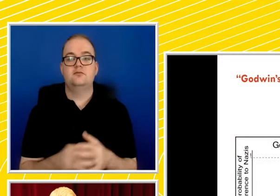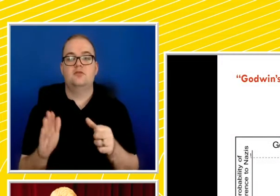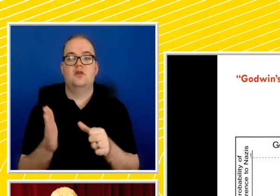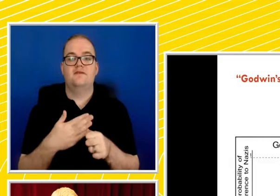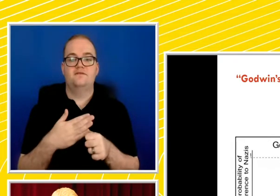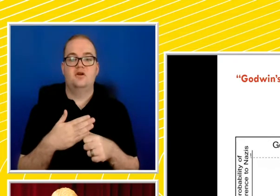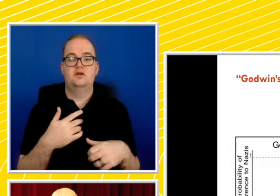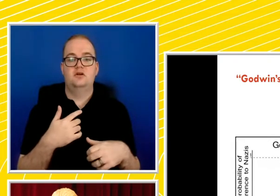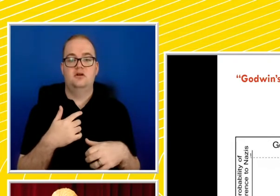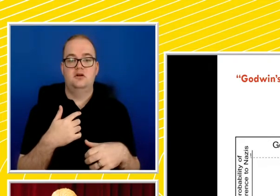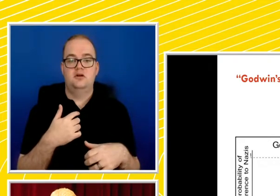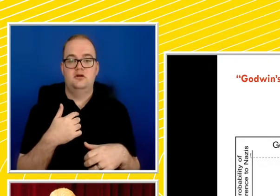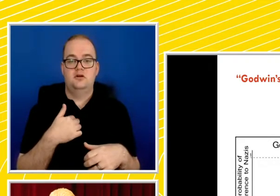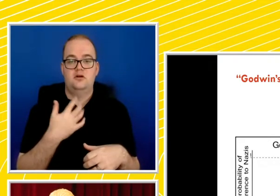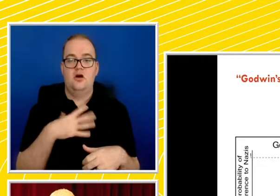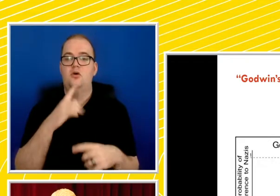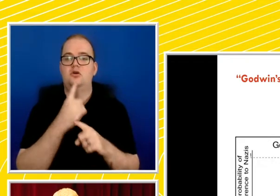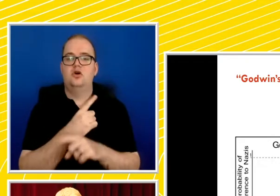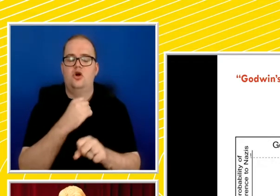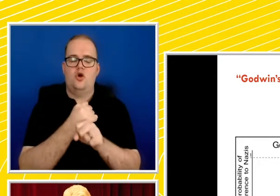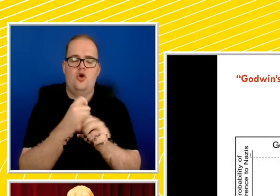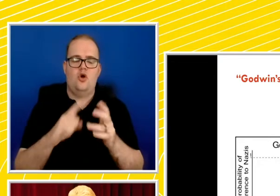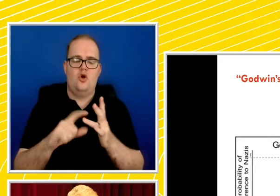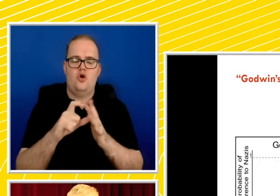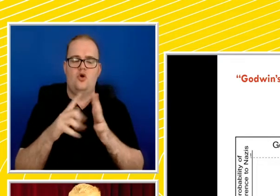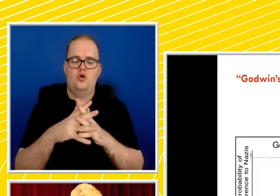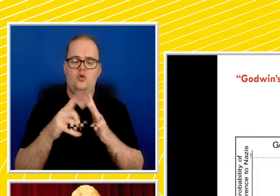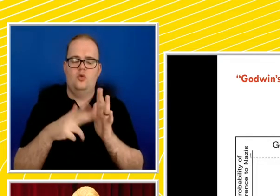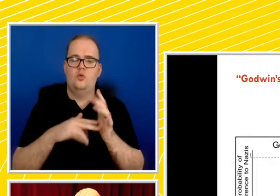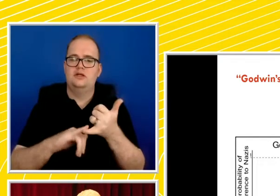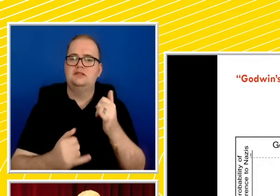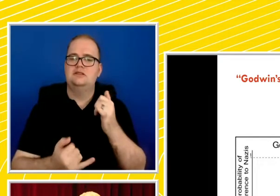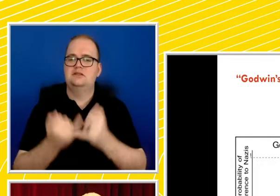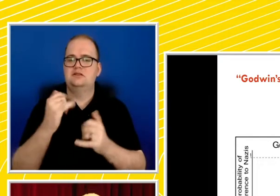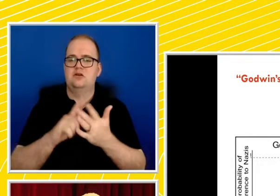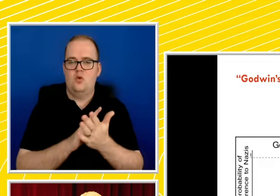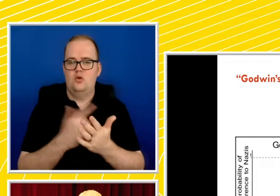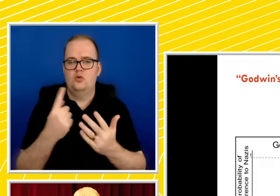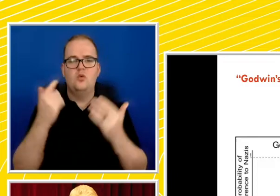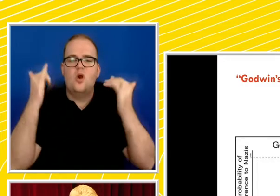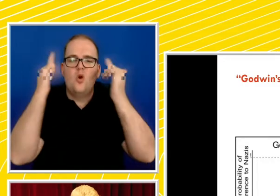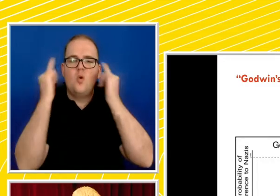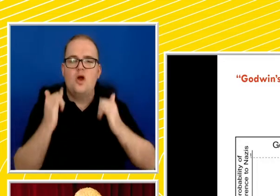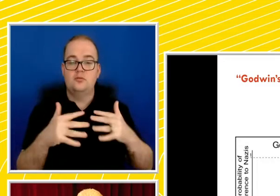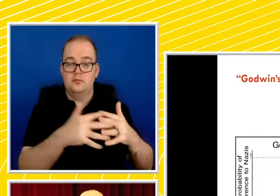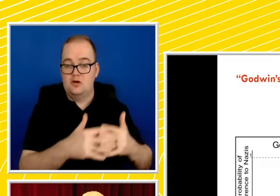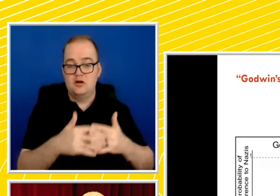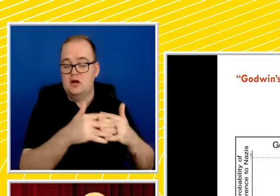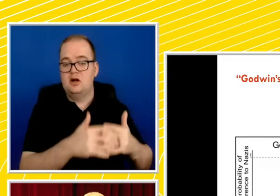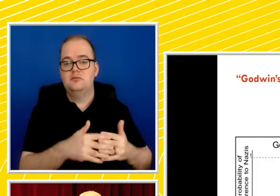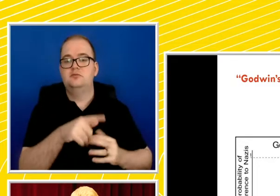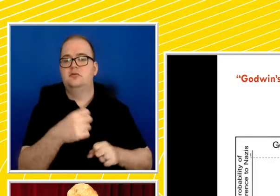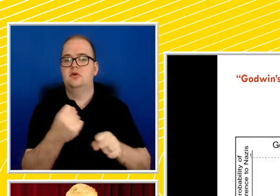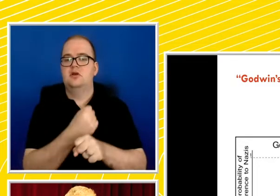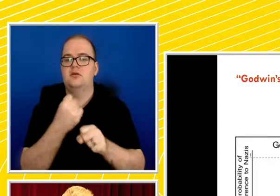the reference to Godwin's Law. Now, Godwin, Mike Godwin's a lawyer working in the US who created an internet meme which basically